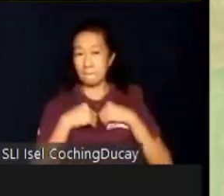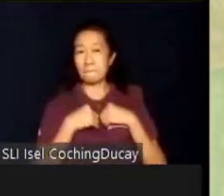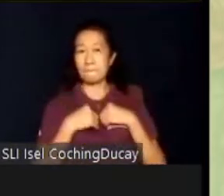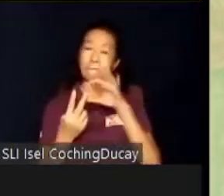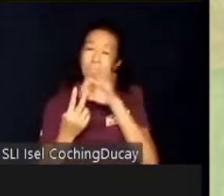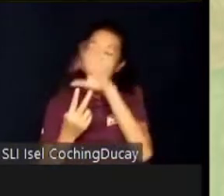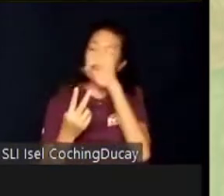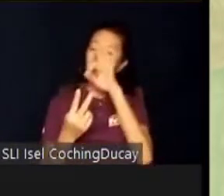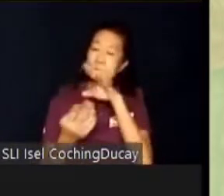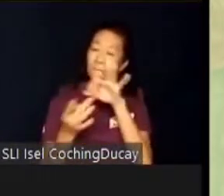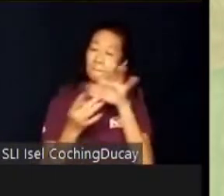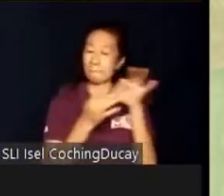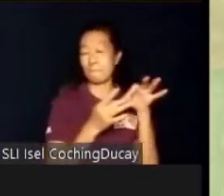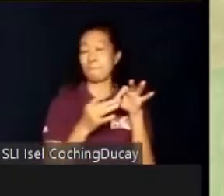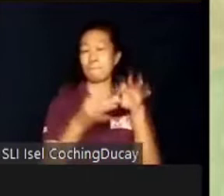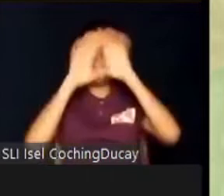school special education diploma.